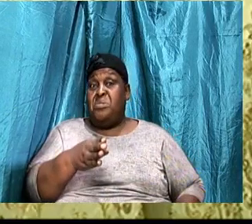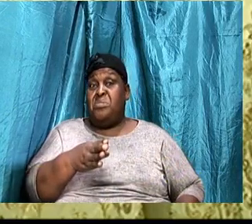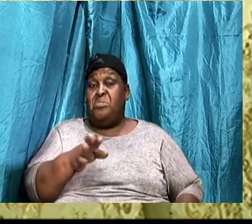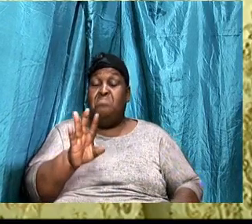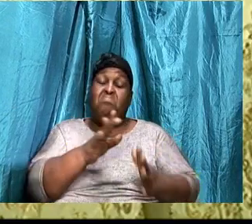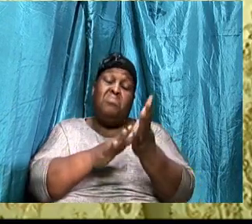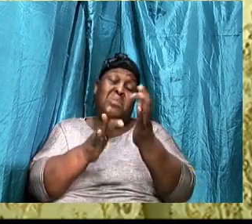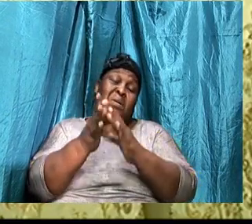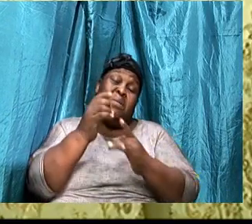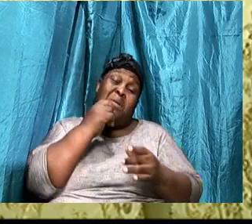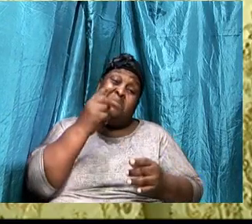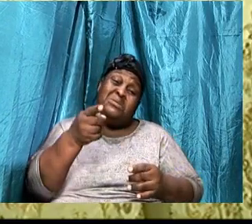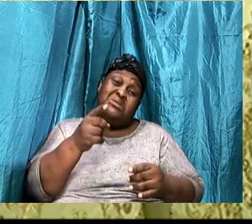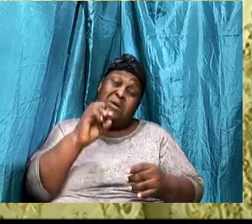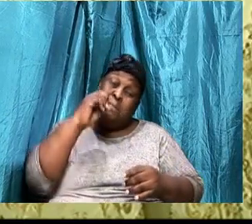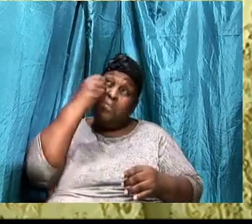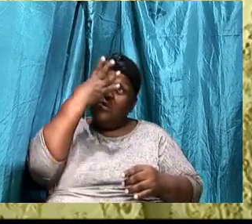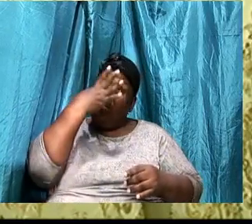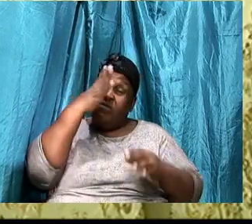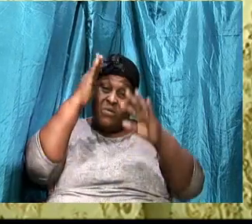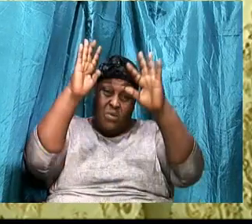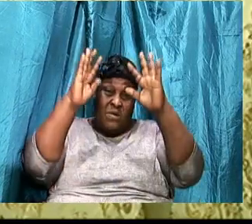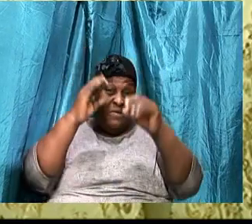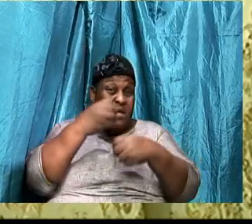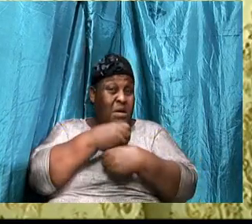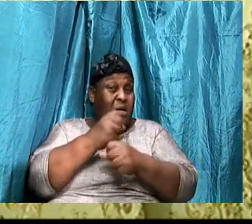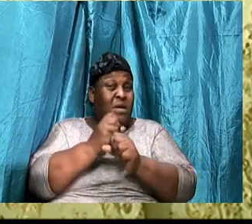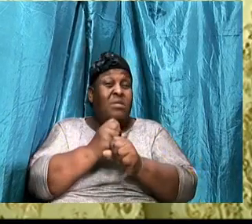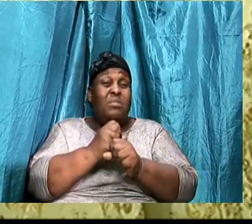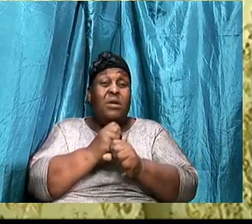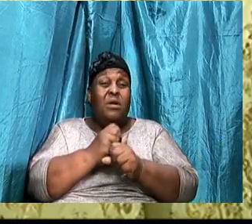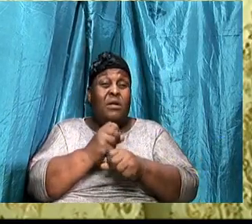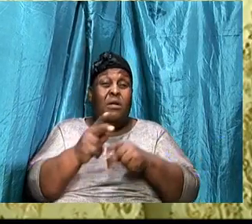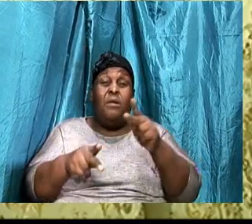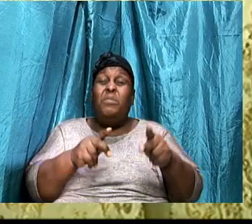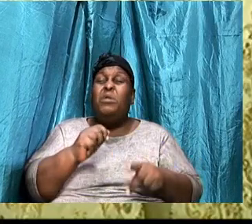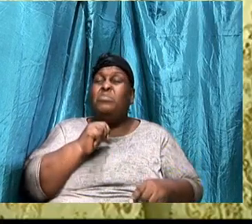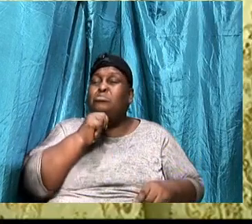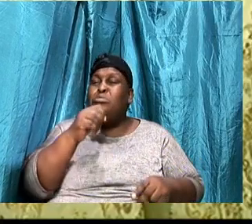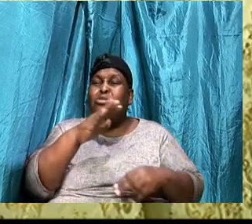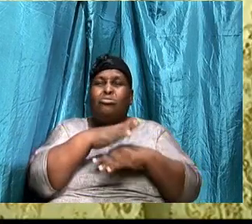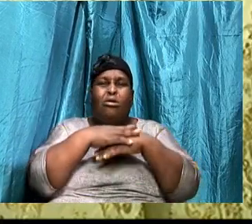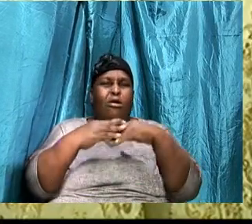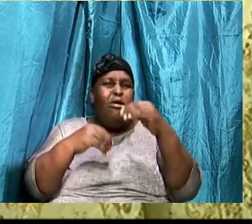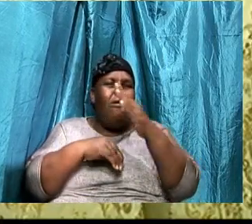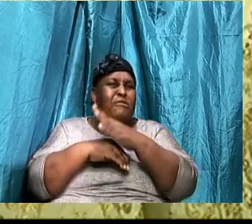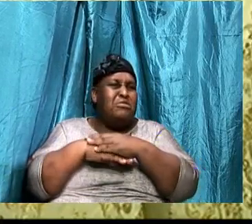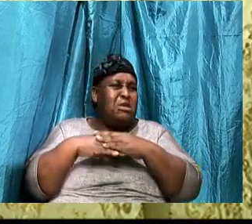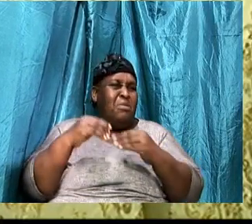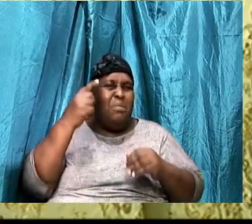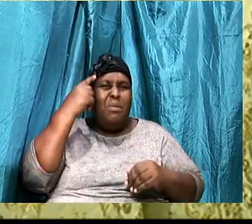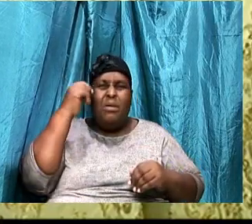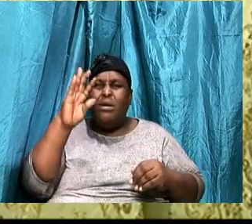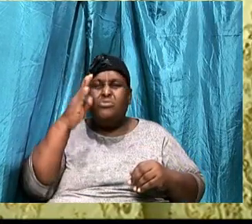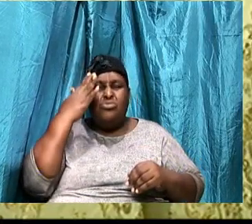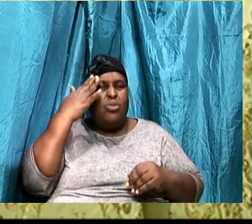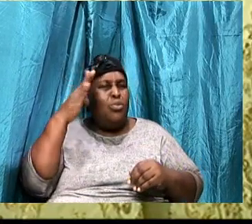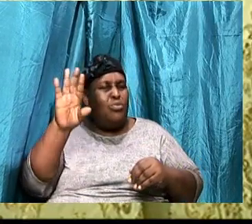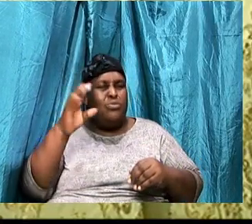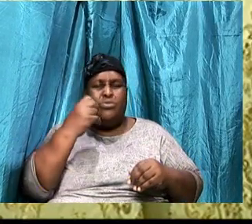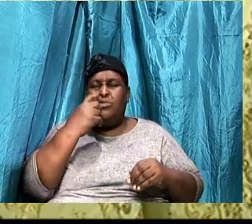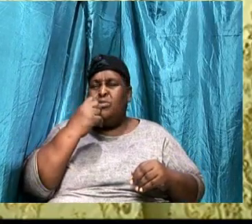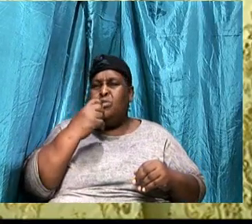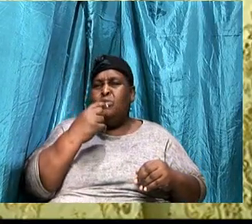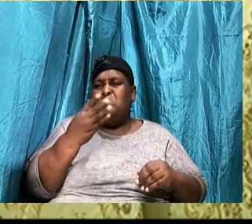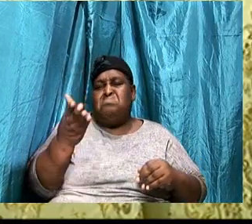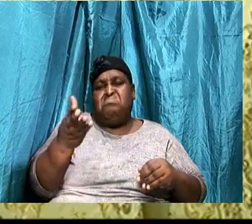and wonderfully made. But yet they are not comfortable. Persons don't know who they are in Christ. And they are trying to do the things of